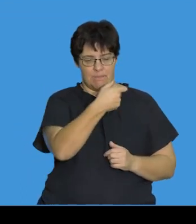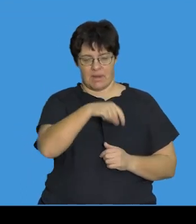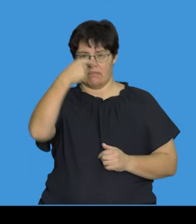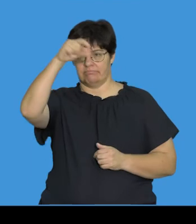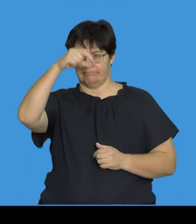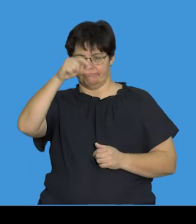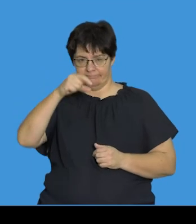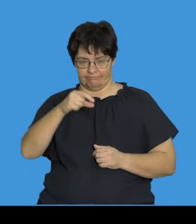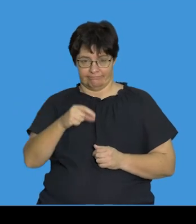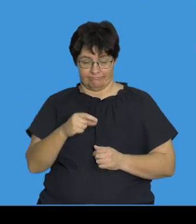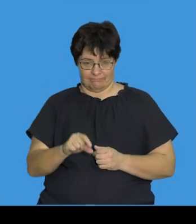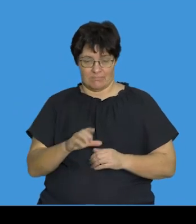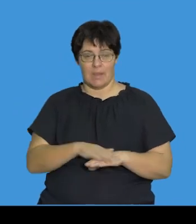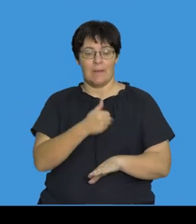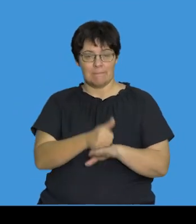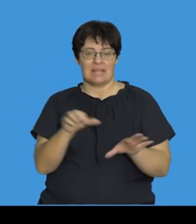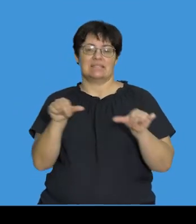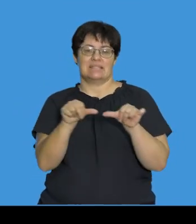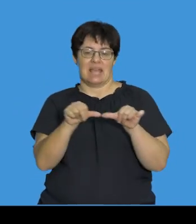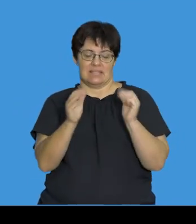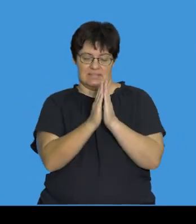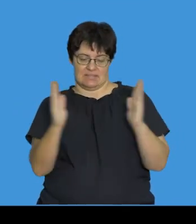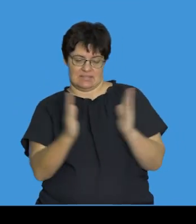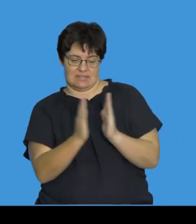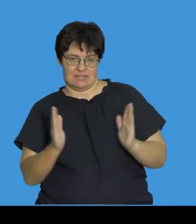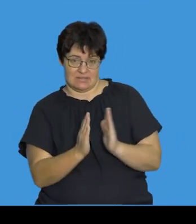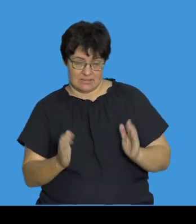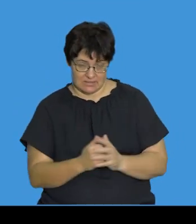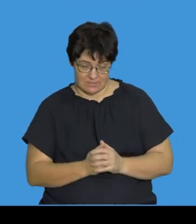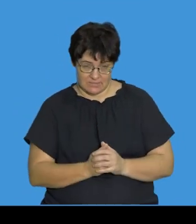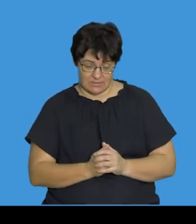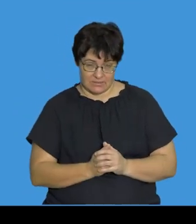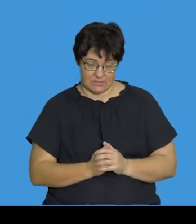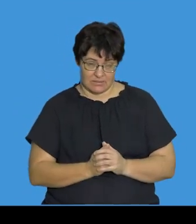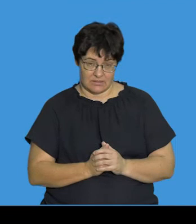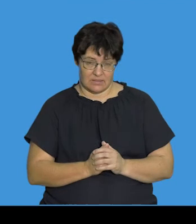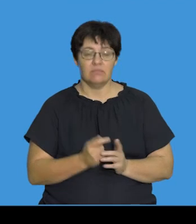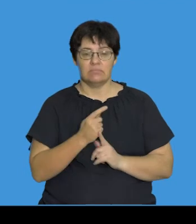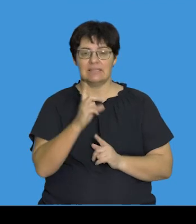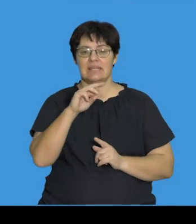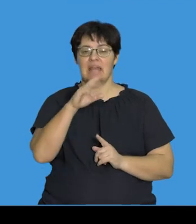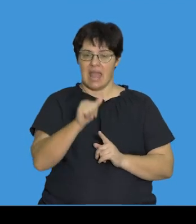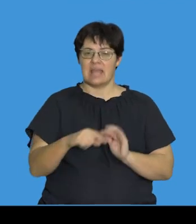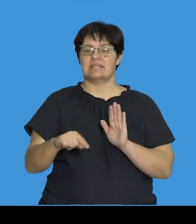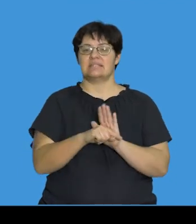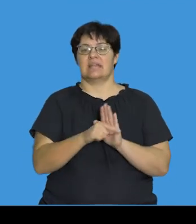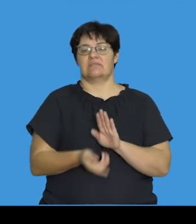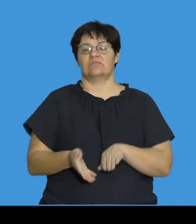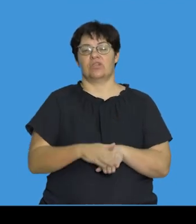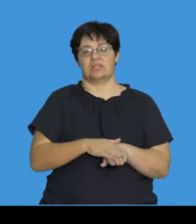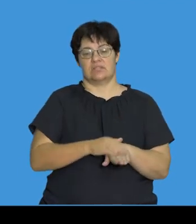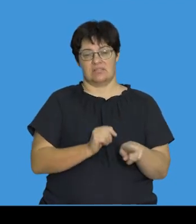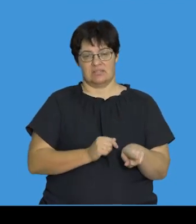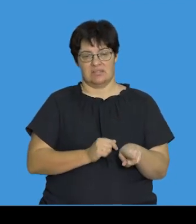into fragments based on the size of the length. This is based on that DNA is negatively